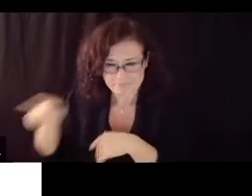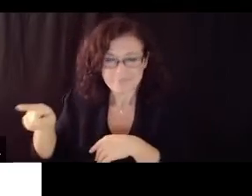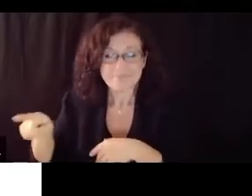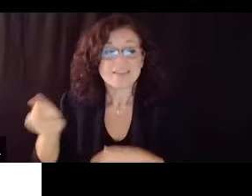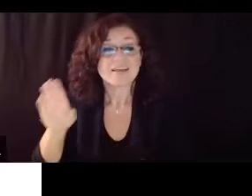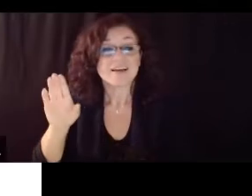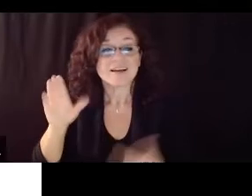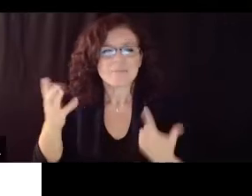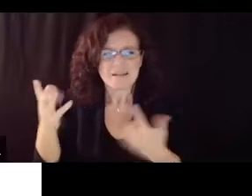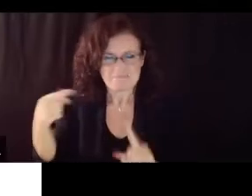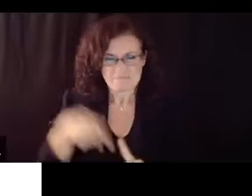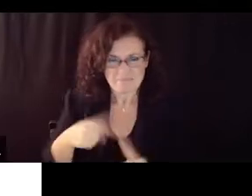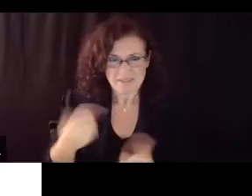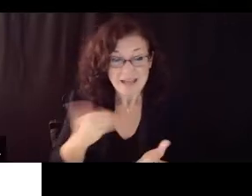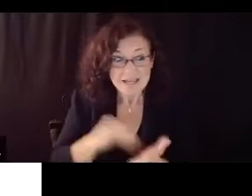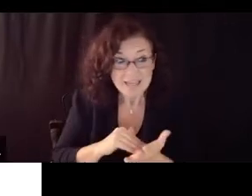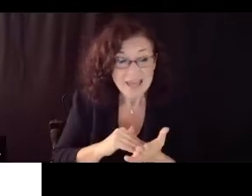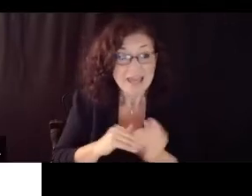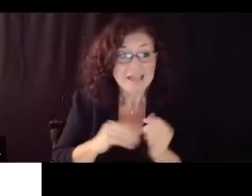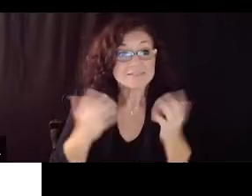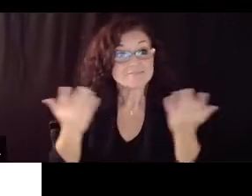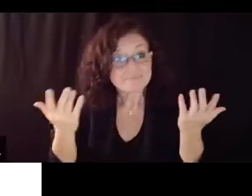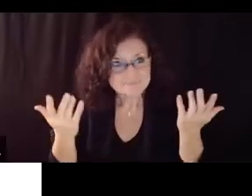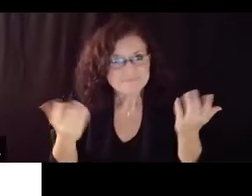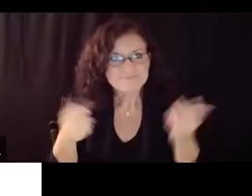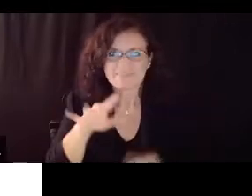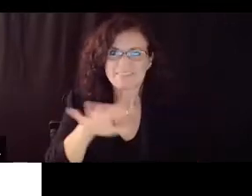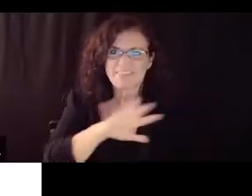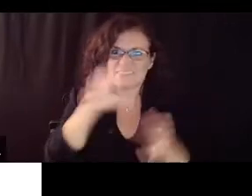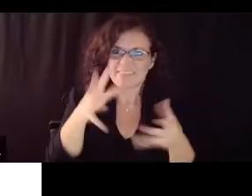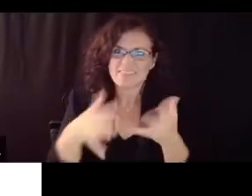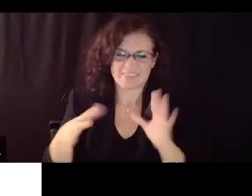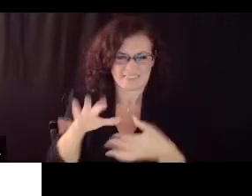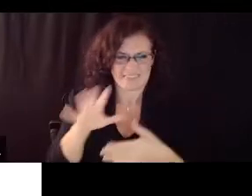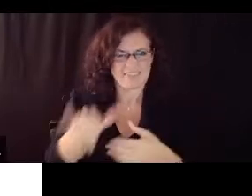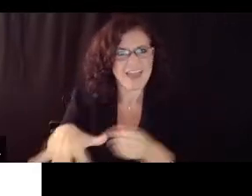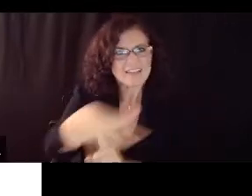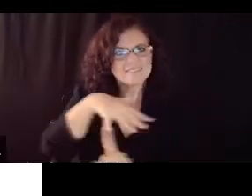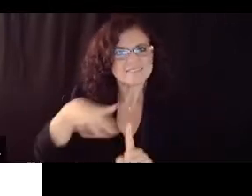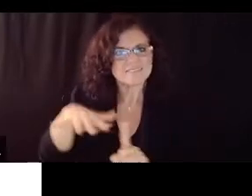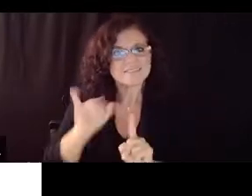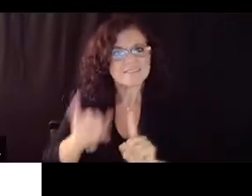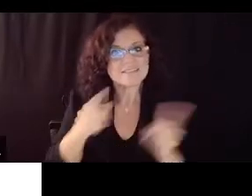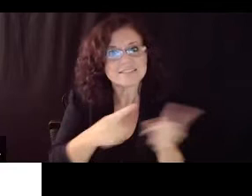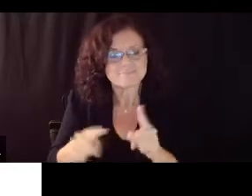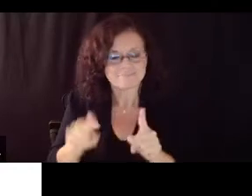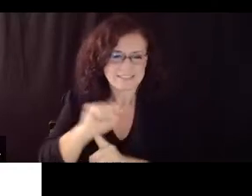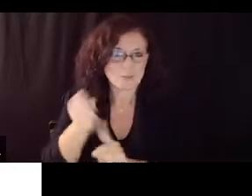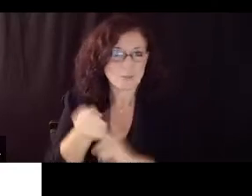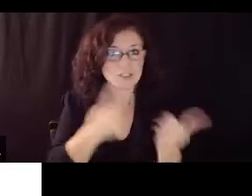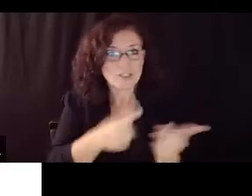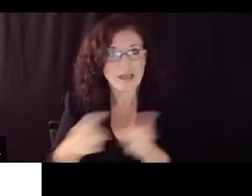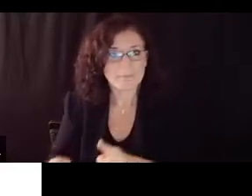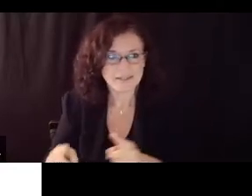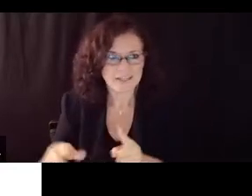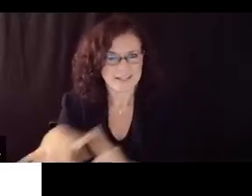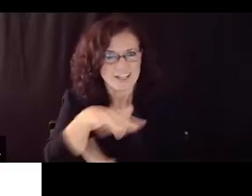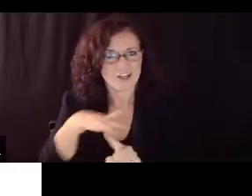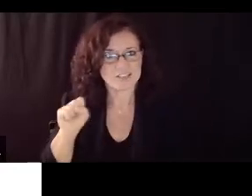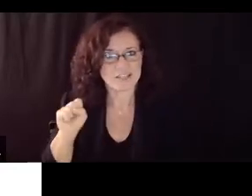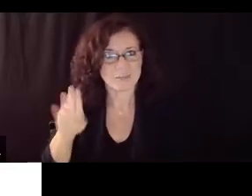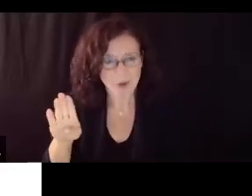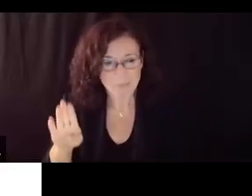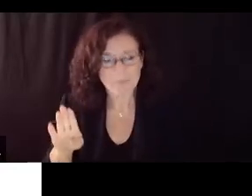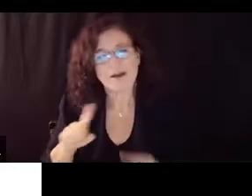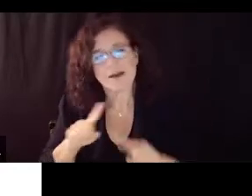and yet um what you were discussing tonight and where you are um hopefully uh heading um I think is uh is critically important so I'll close uh